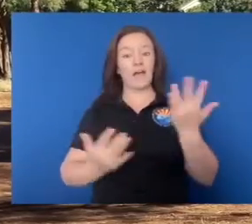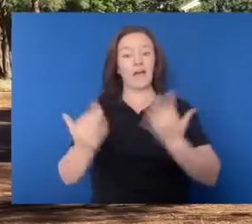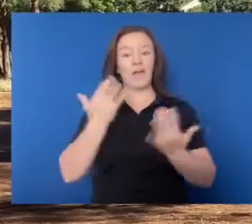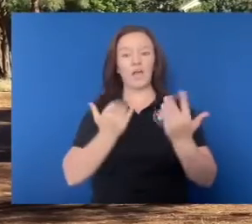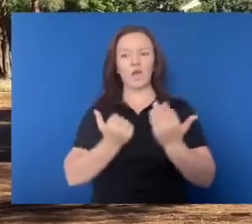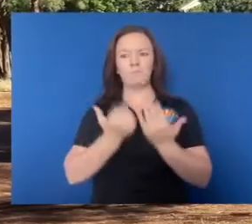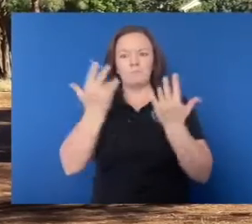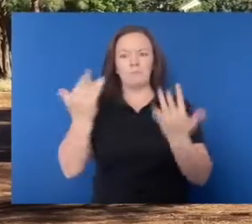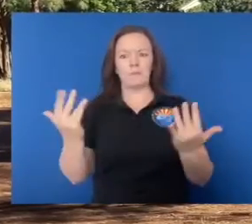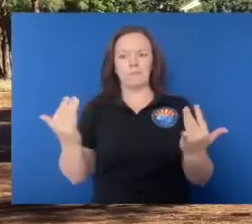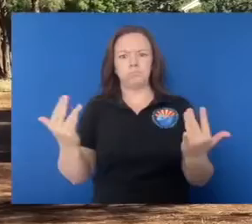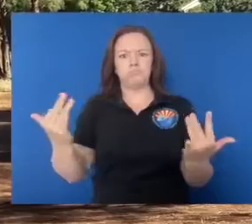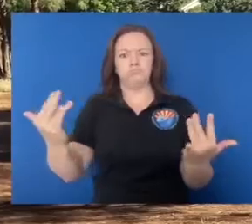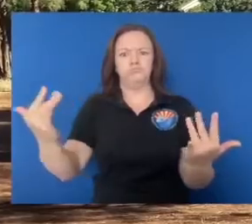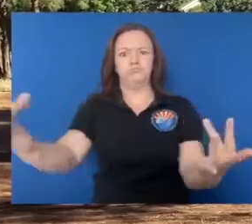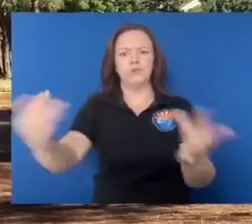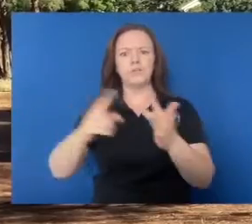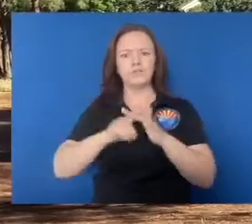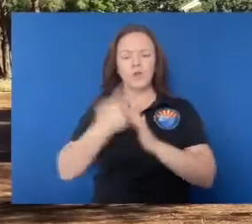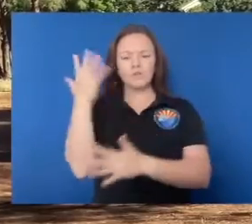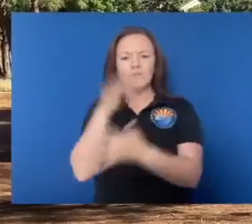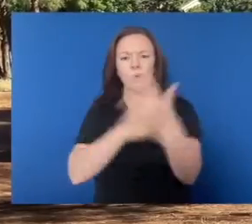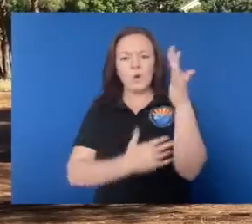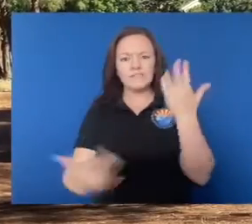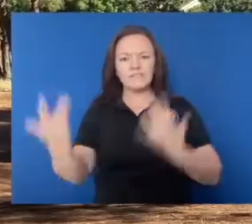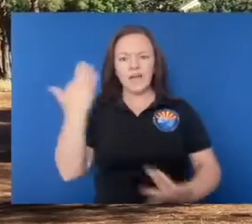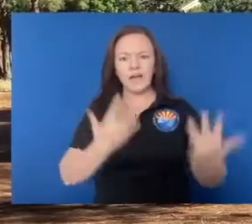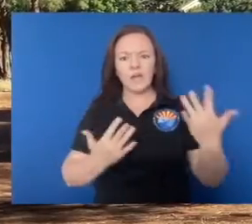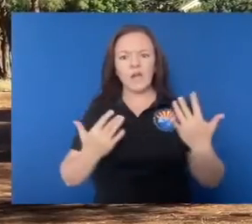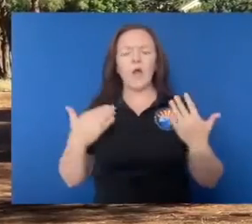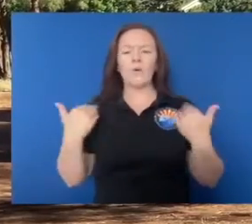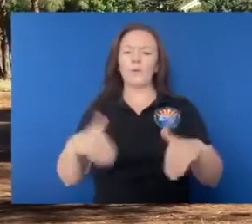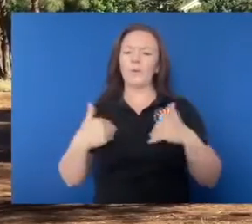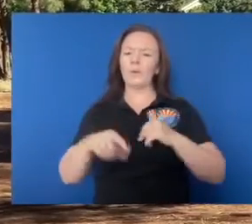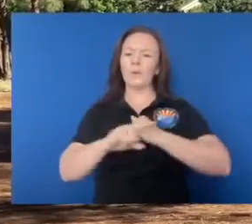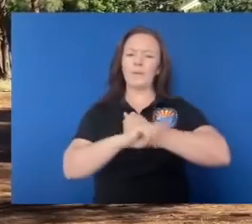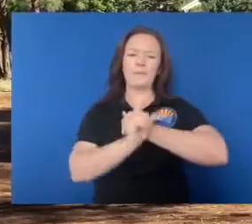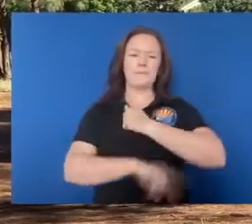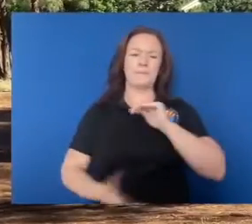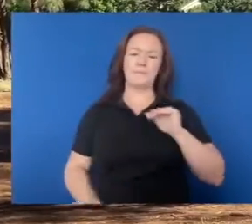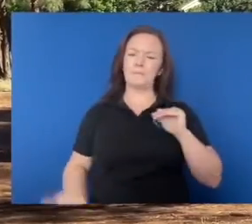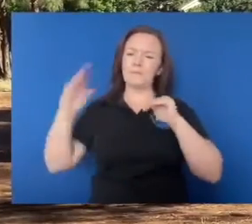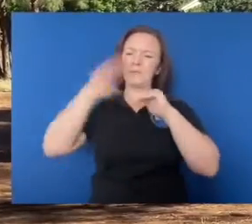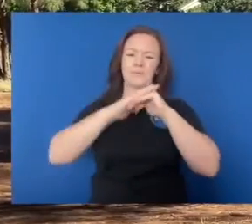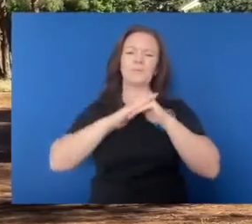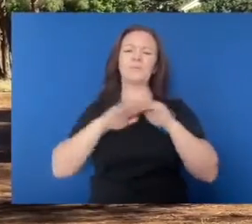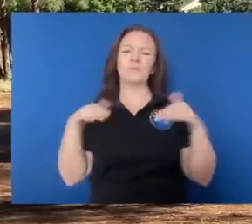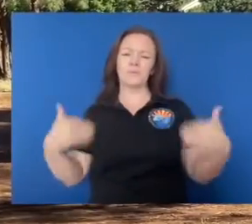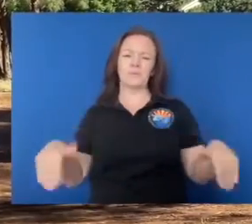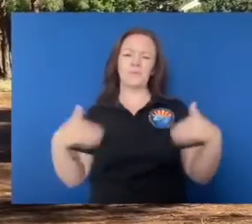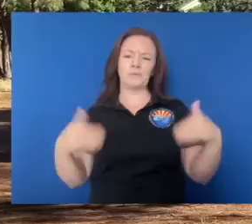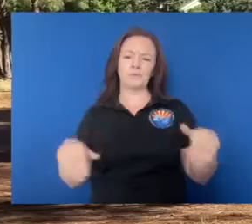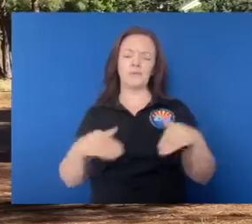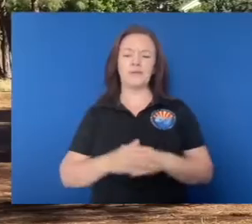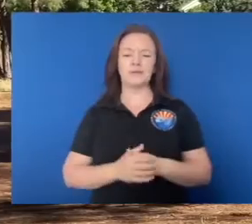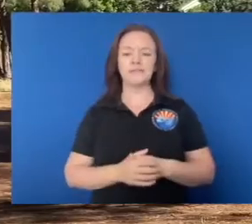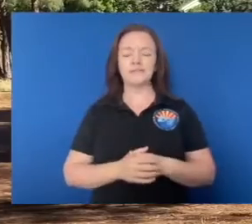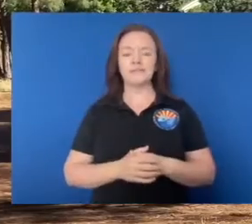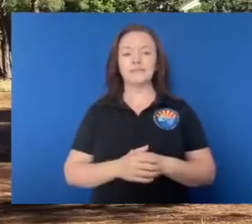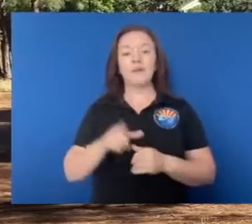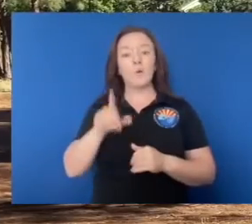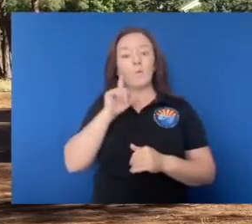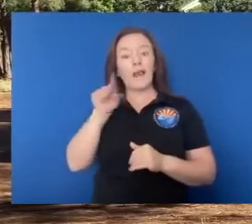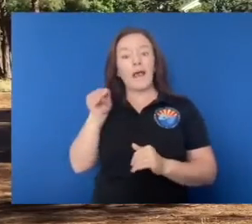gets out of the ring and starts a forest fire, those penalties are really nothing. Yeah. You could be looking at